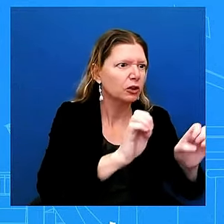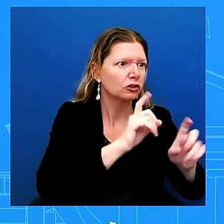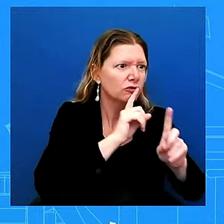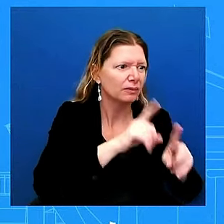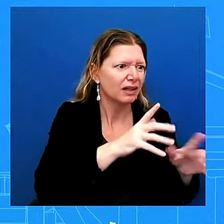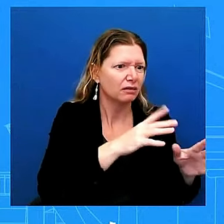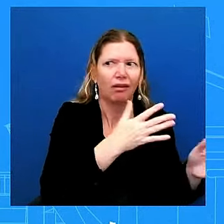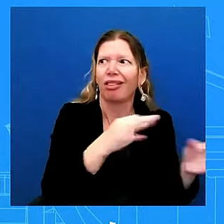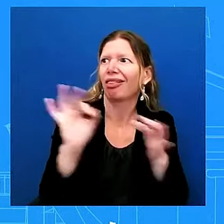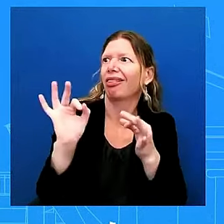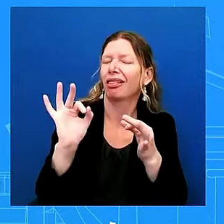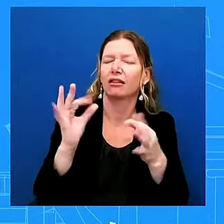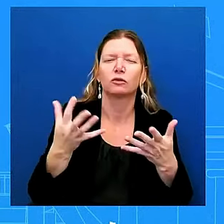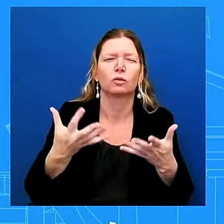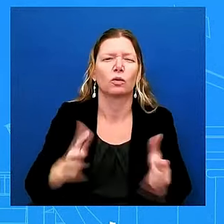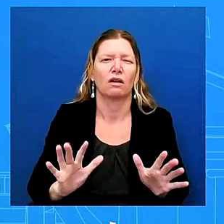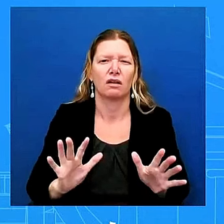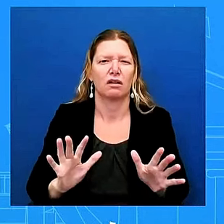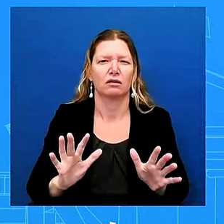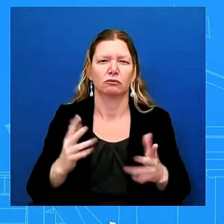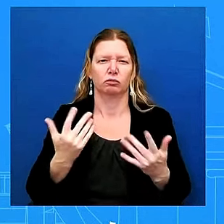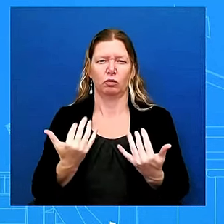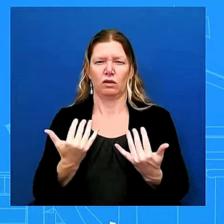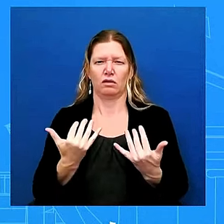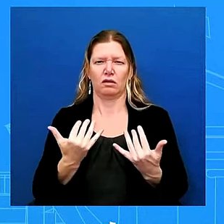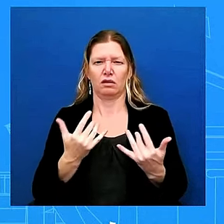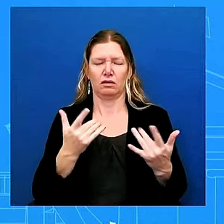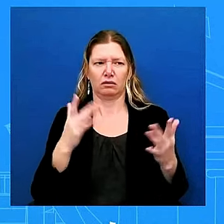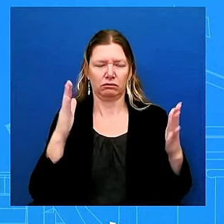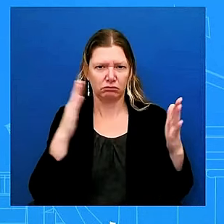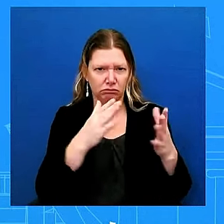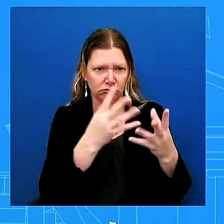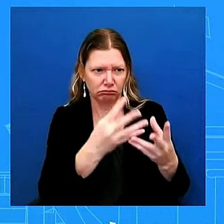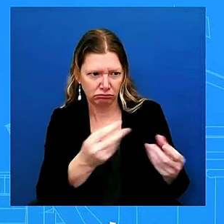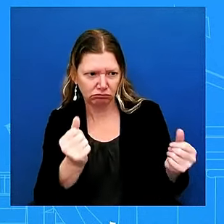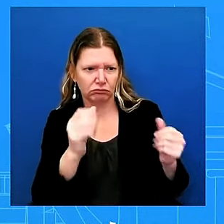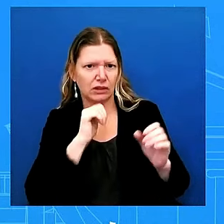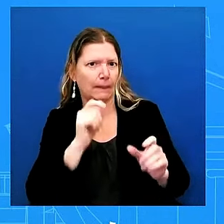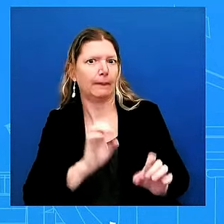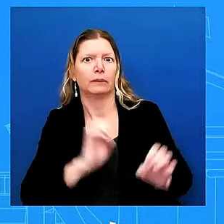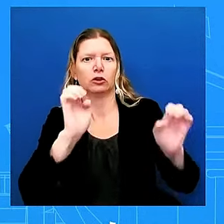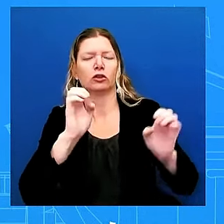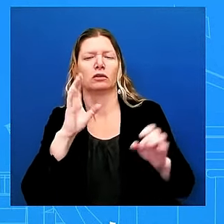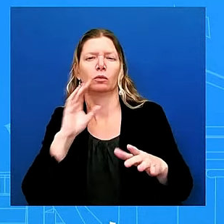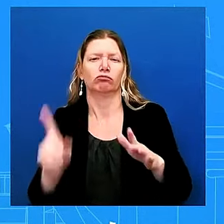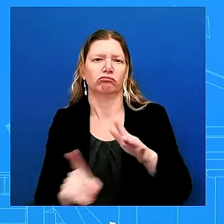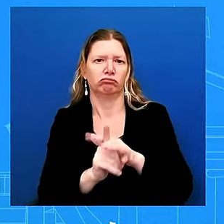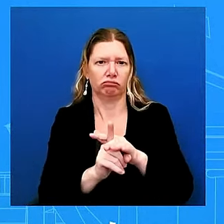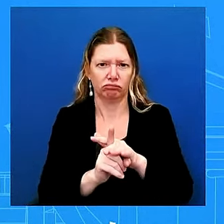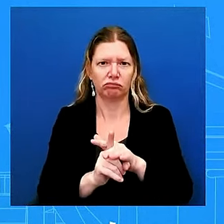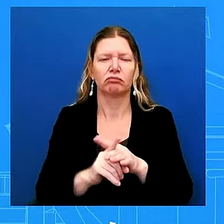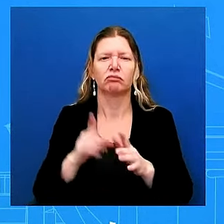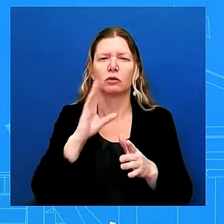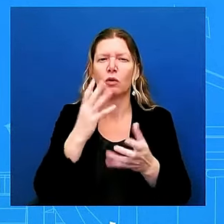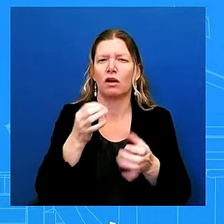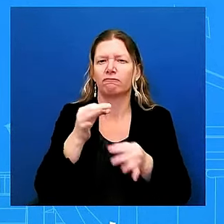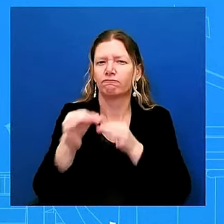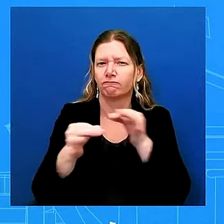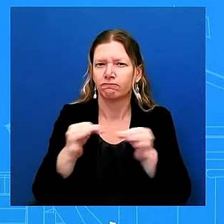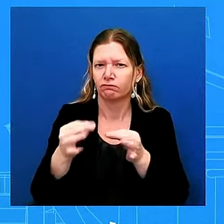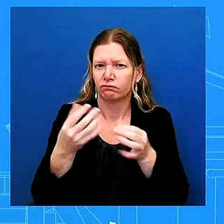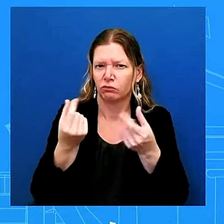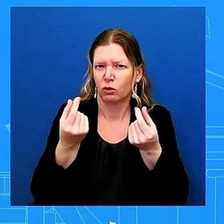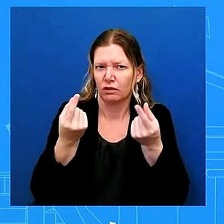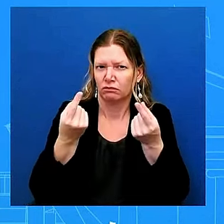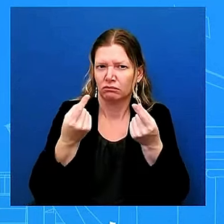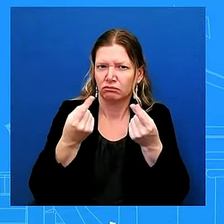facing a hurricane uh predicted uh to have the kind of impacts that helene has had first of all what we